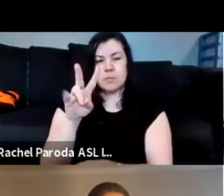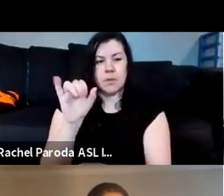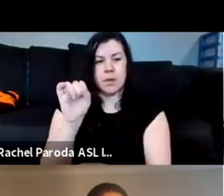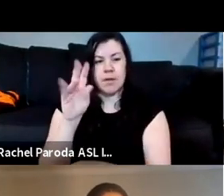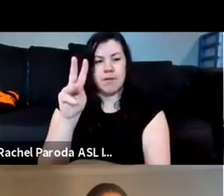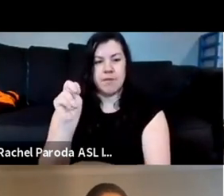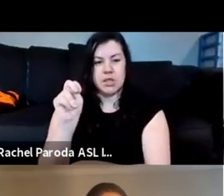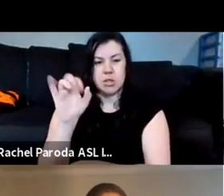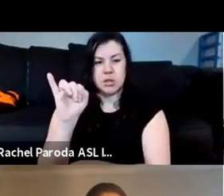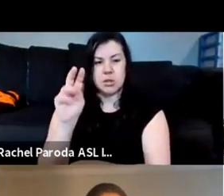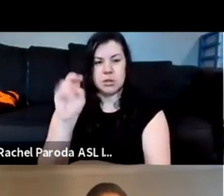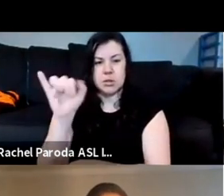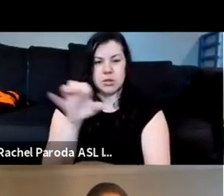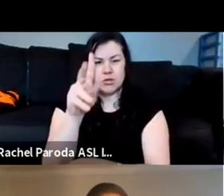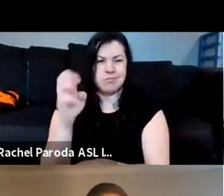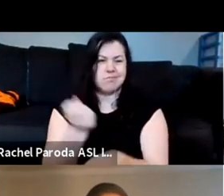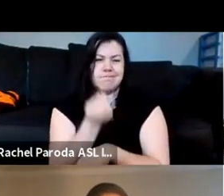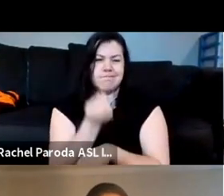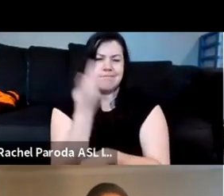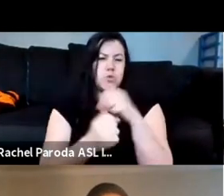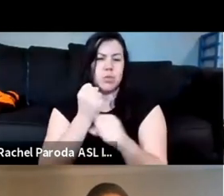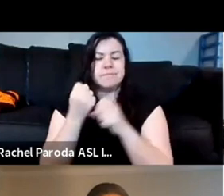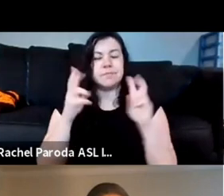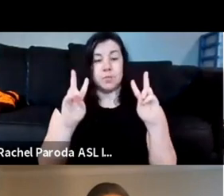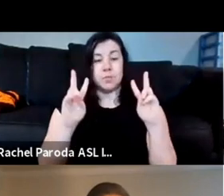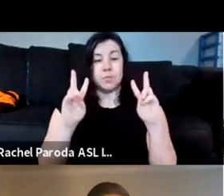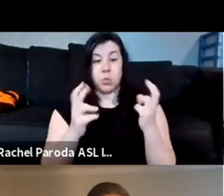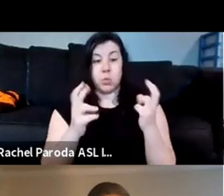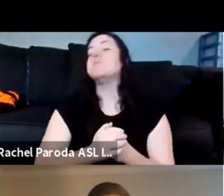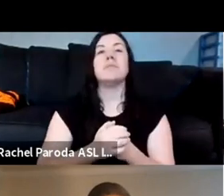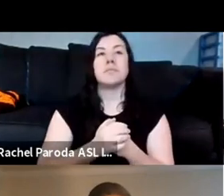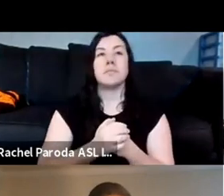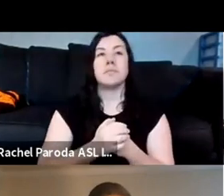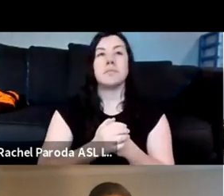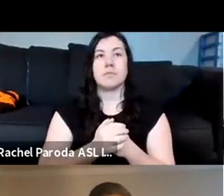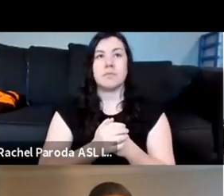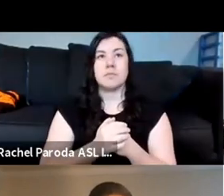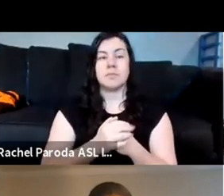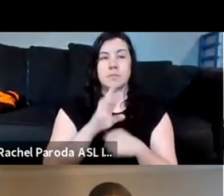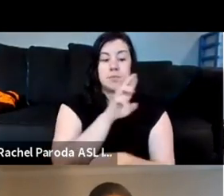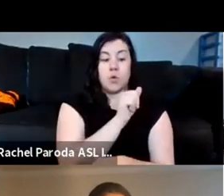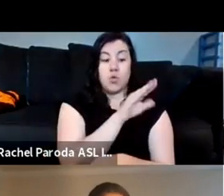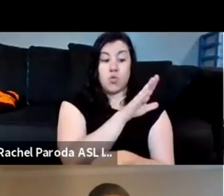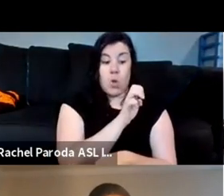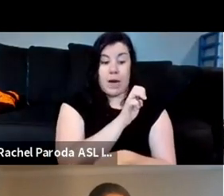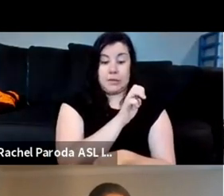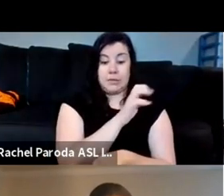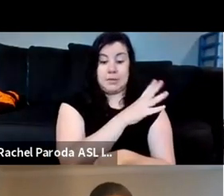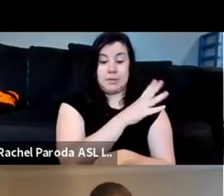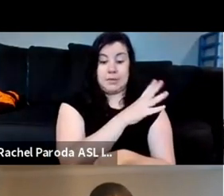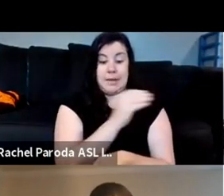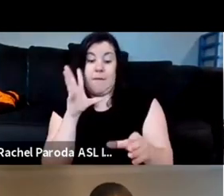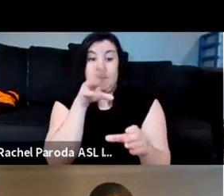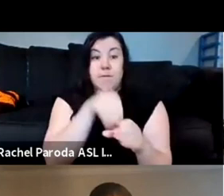from a few and of race and the quest for full citizenship in this country requires